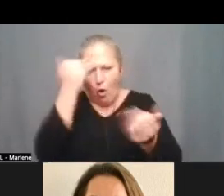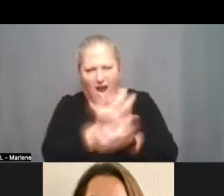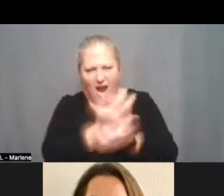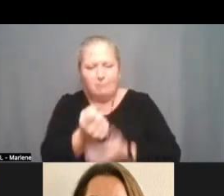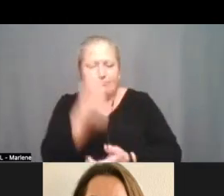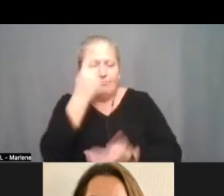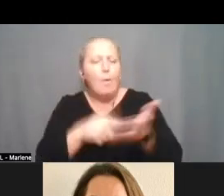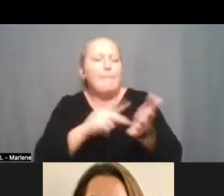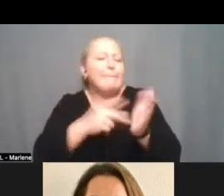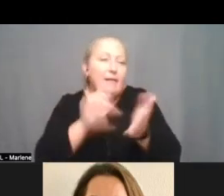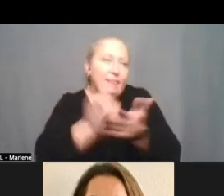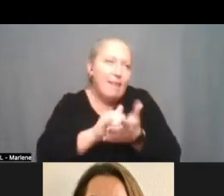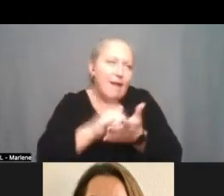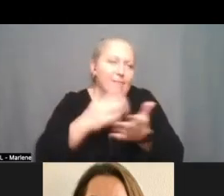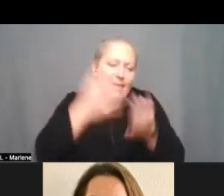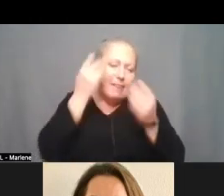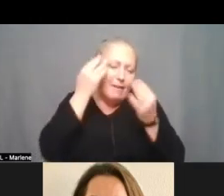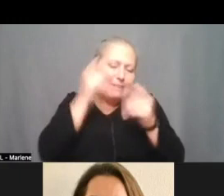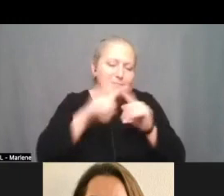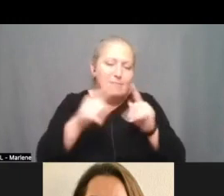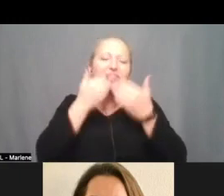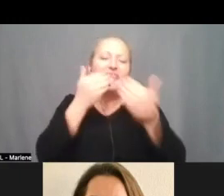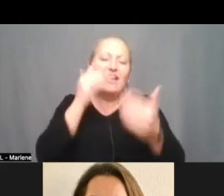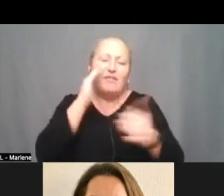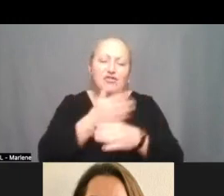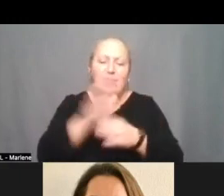that was just my thoughts but um thank you for sharing all this